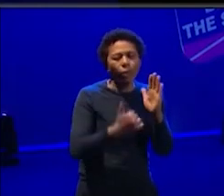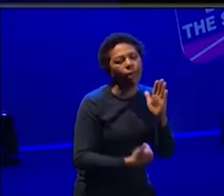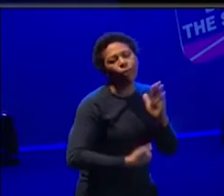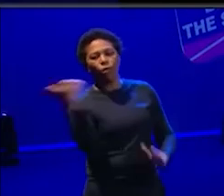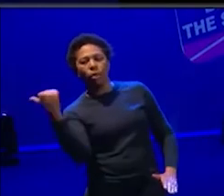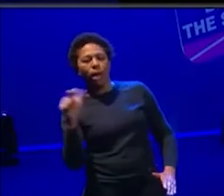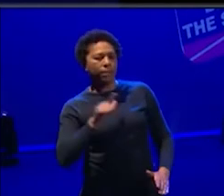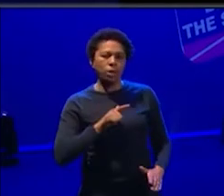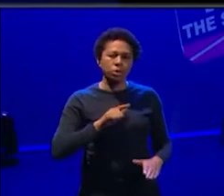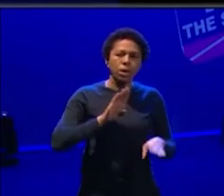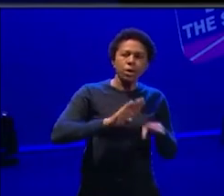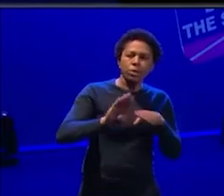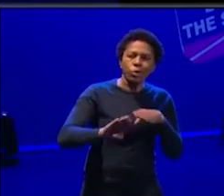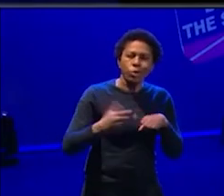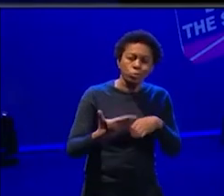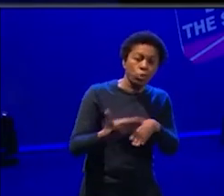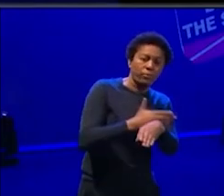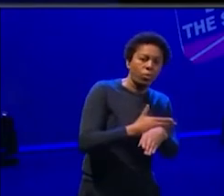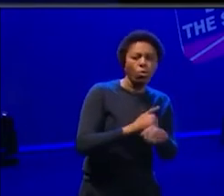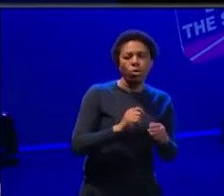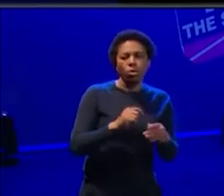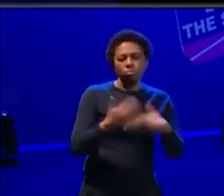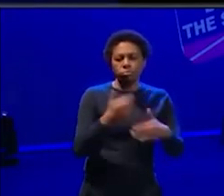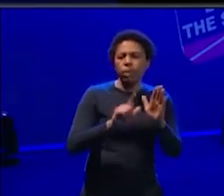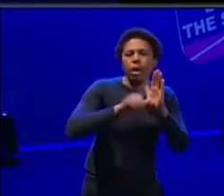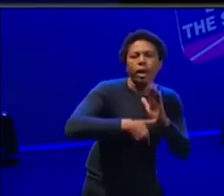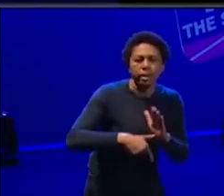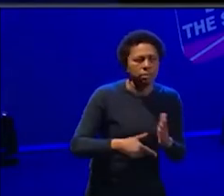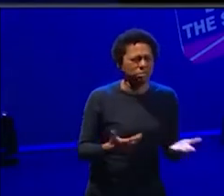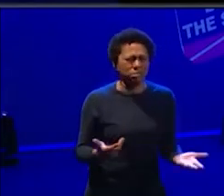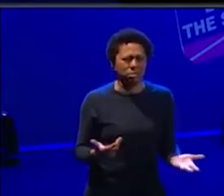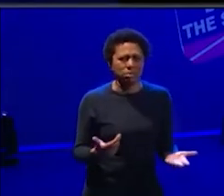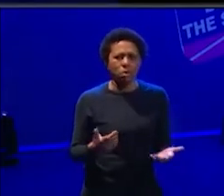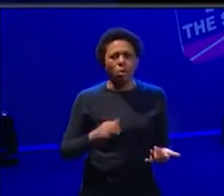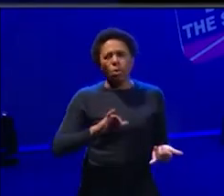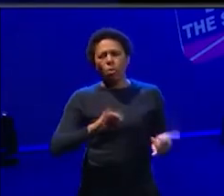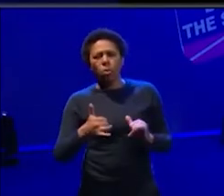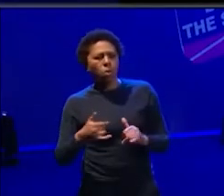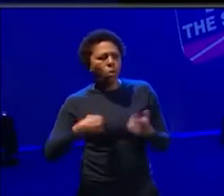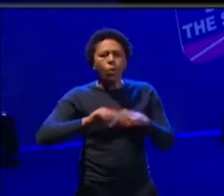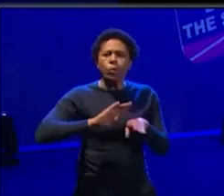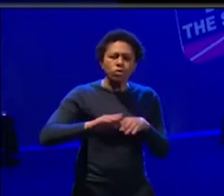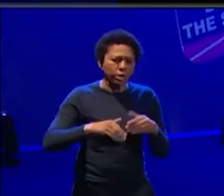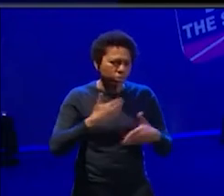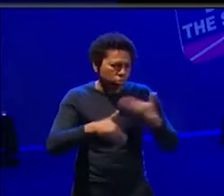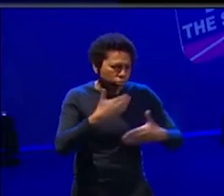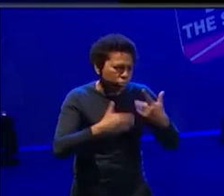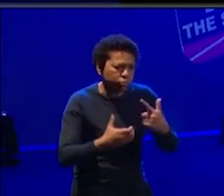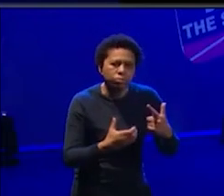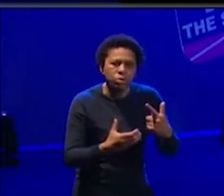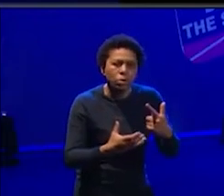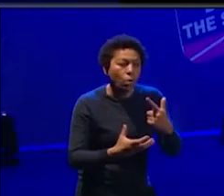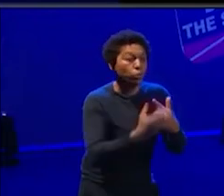gone on or something else. And then I'm working, I want to work towards something and we can never get the stage and,